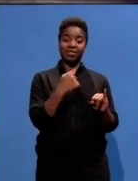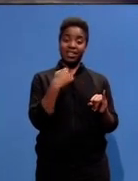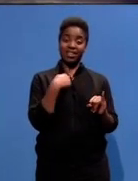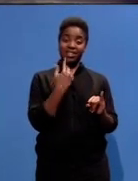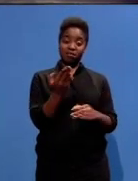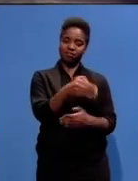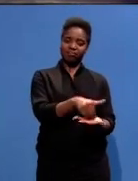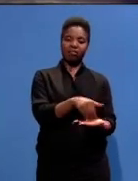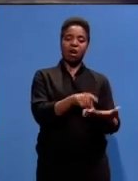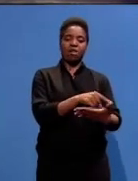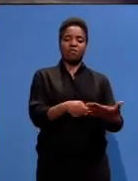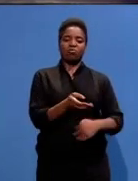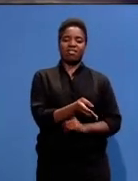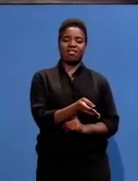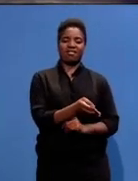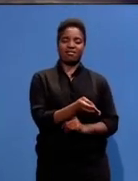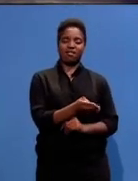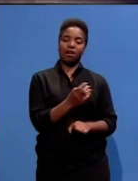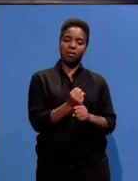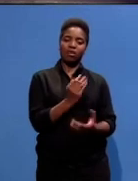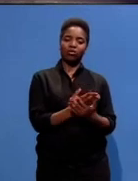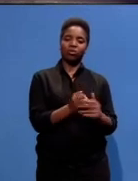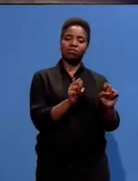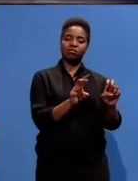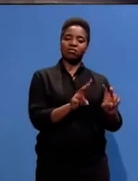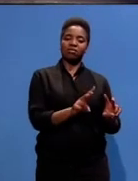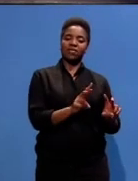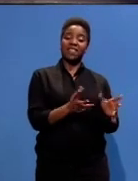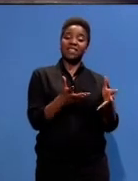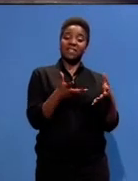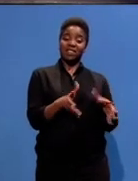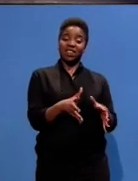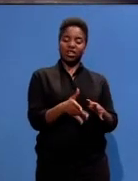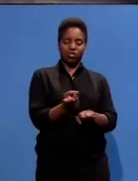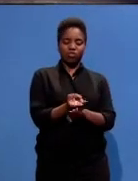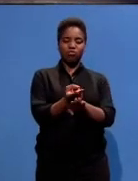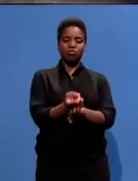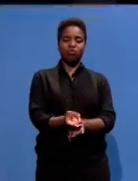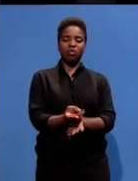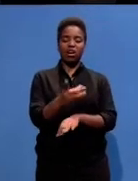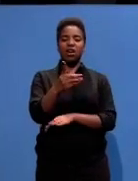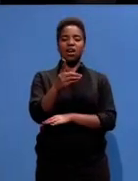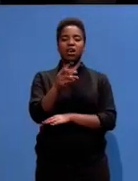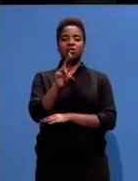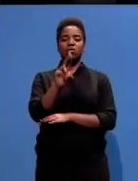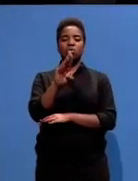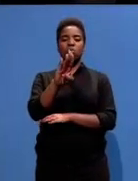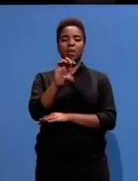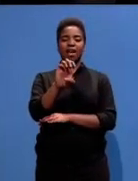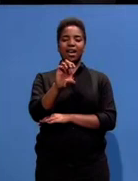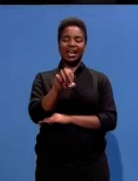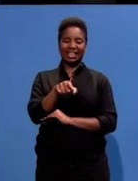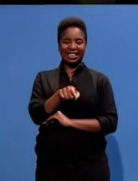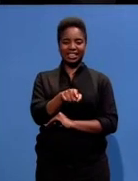there. And in fact, he went afterwards to the grave of the first president of the ANC, John Dubin, said, Mr.